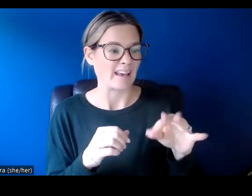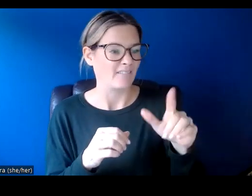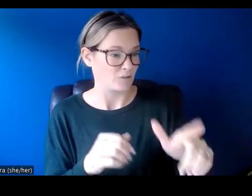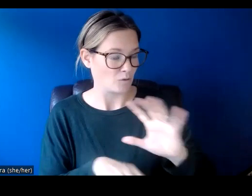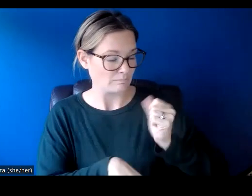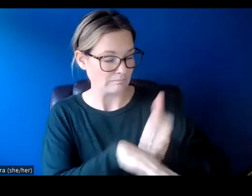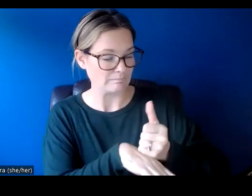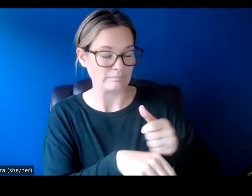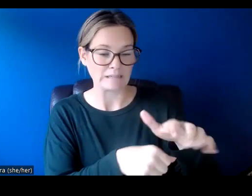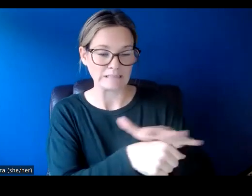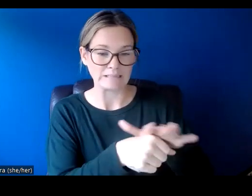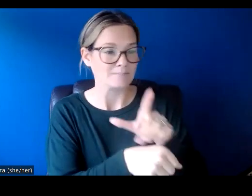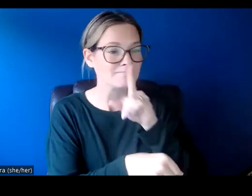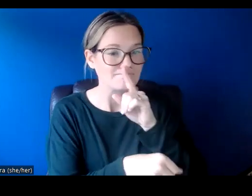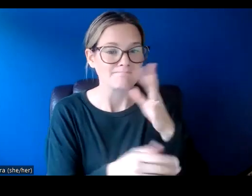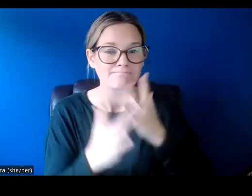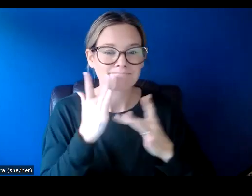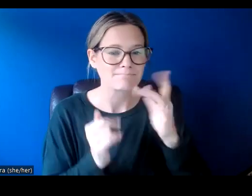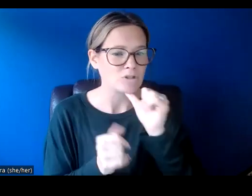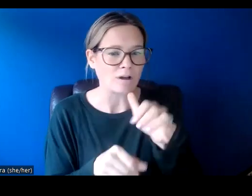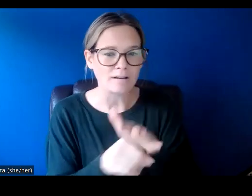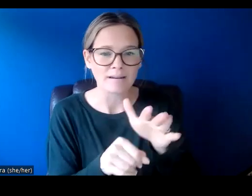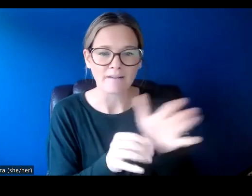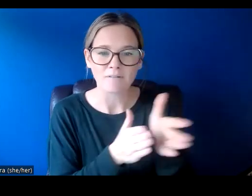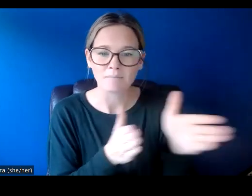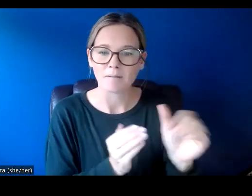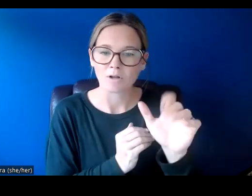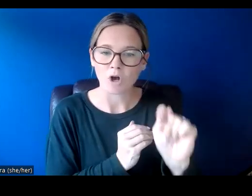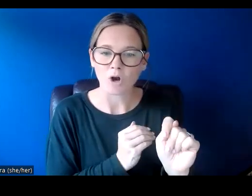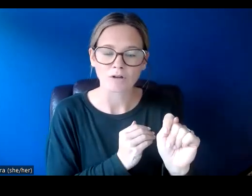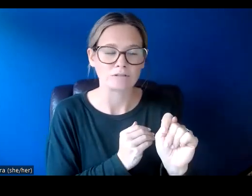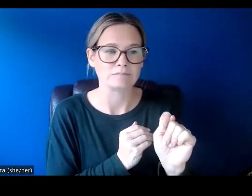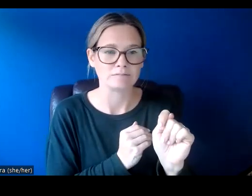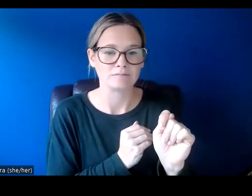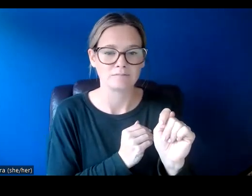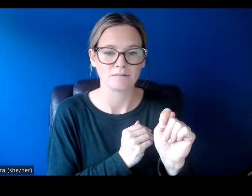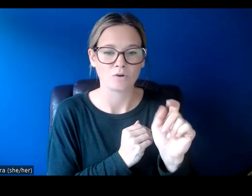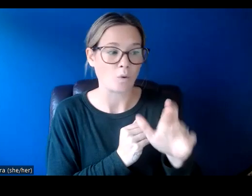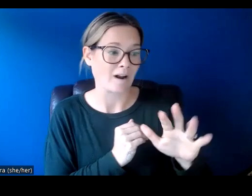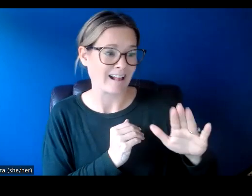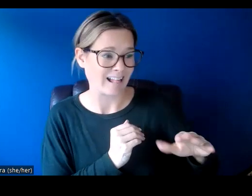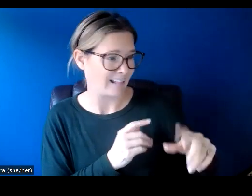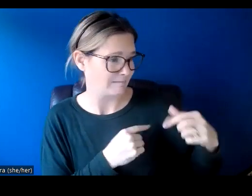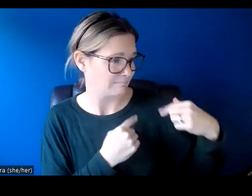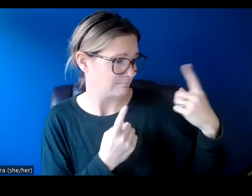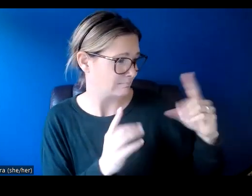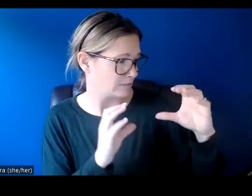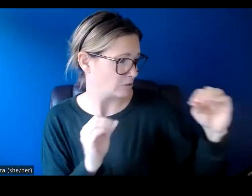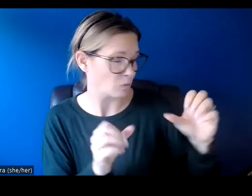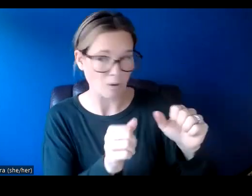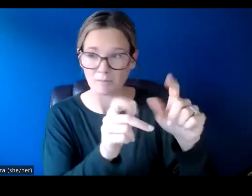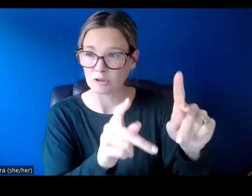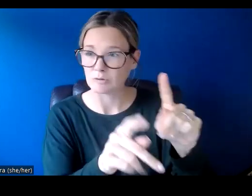that are lacking public art or that haven't been really given many